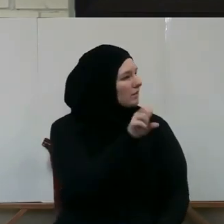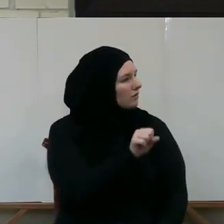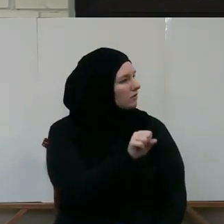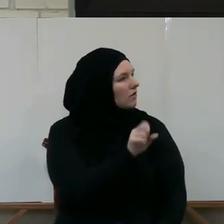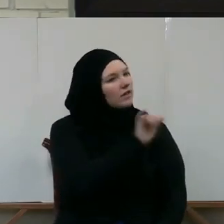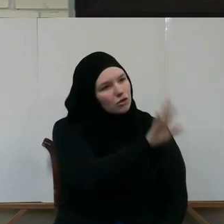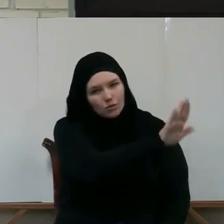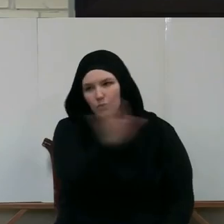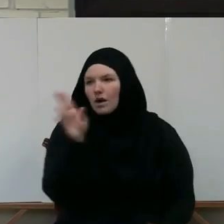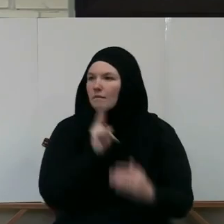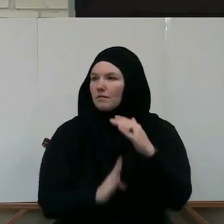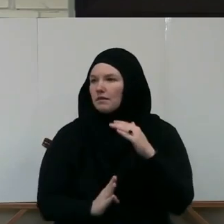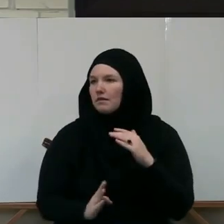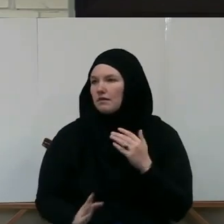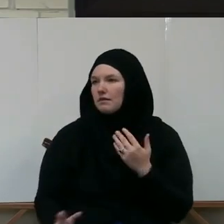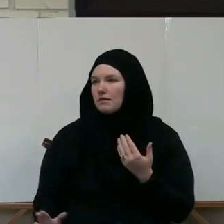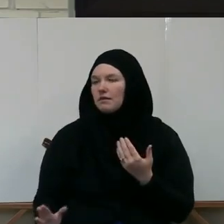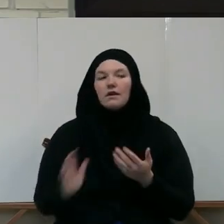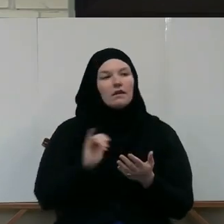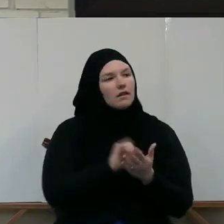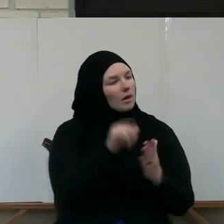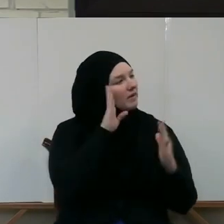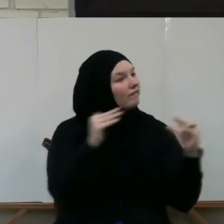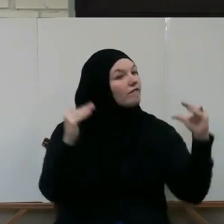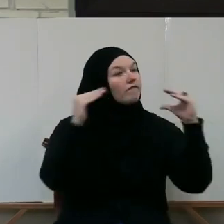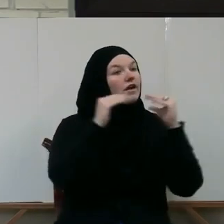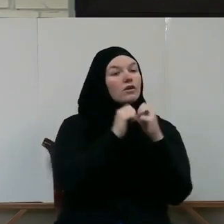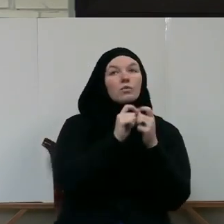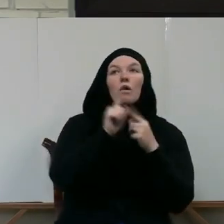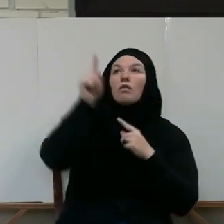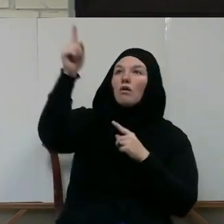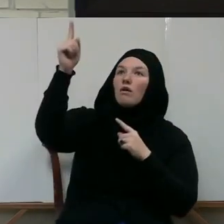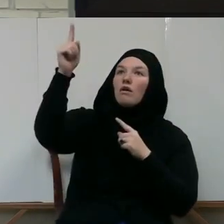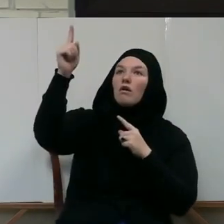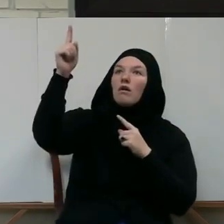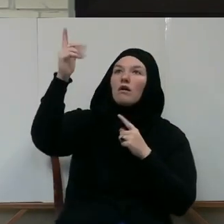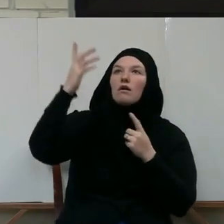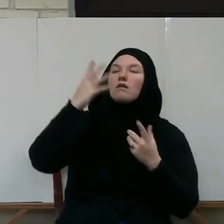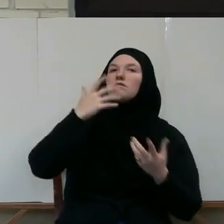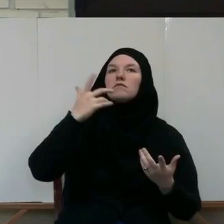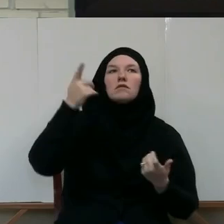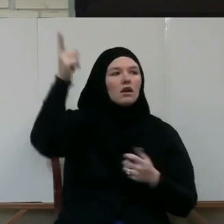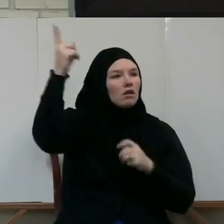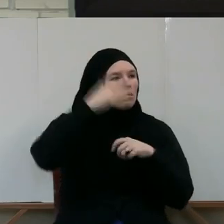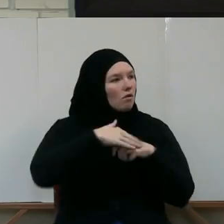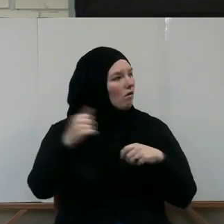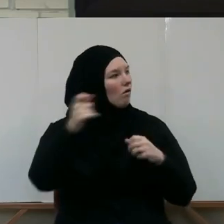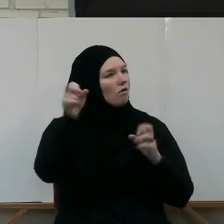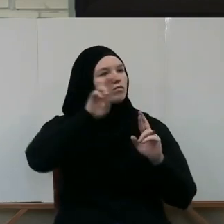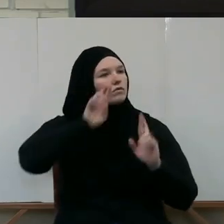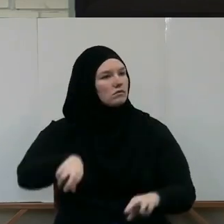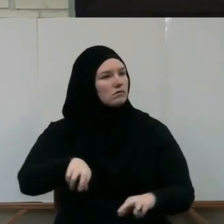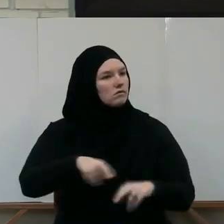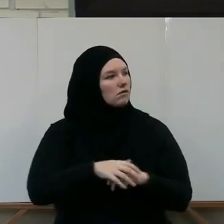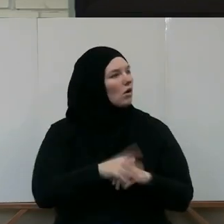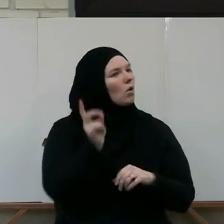That you are humble. You will refer to Allah and defer to Allah. That you always have a reference.